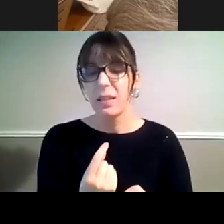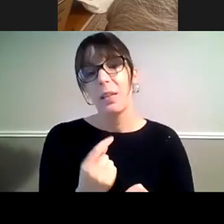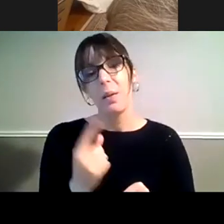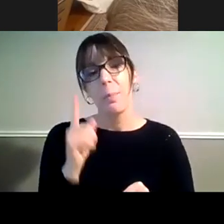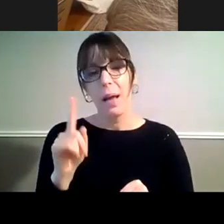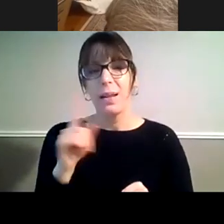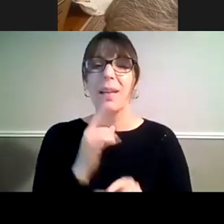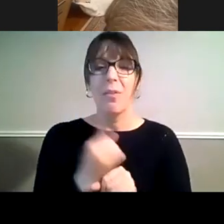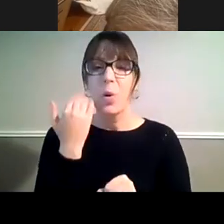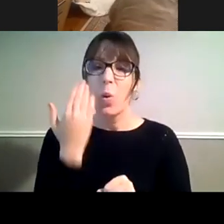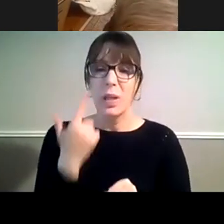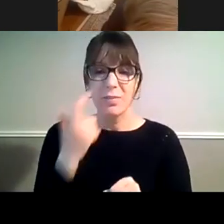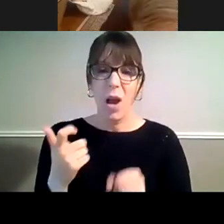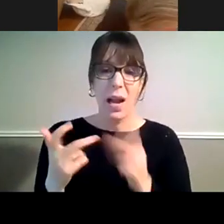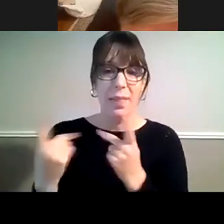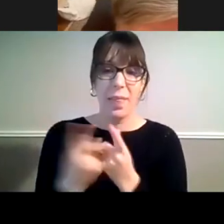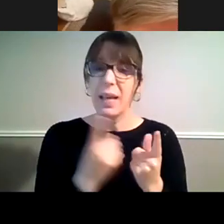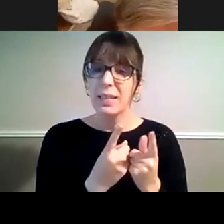that they could be looking at.